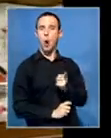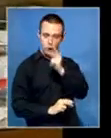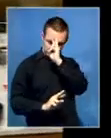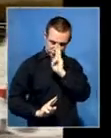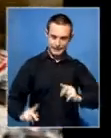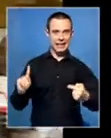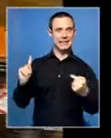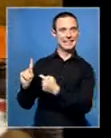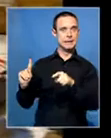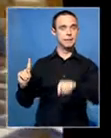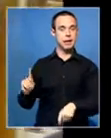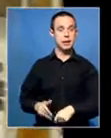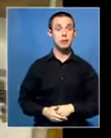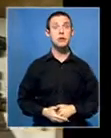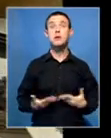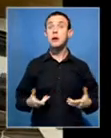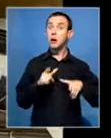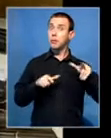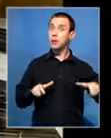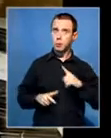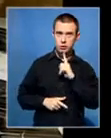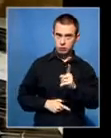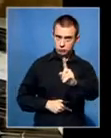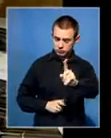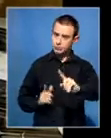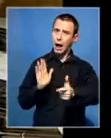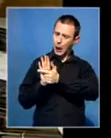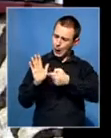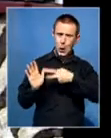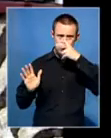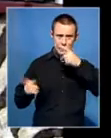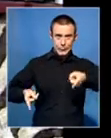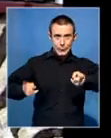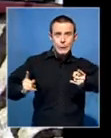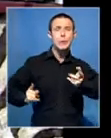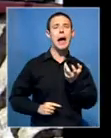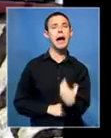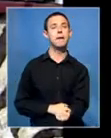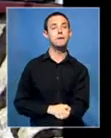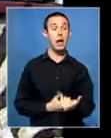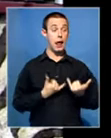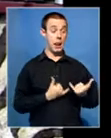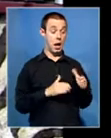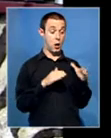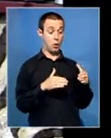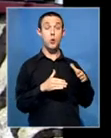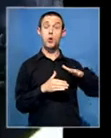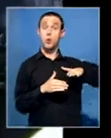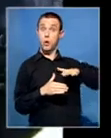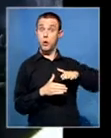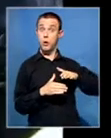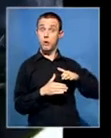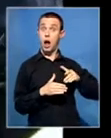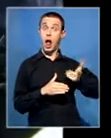very strict and it provides for harsh sentences for gun negligence. Saga says the culprits are not